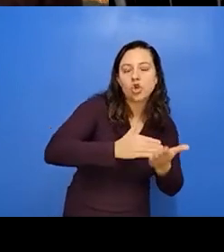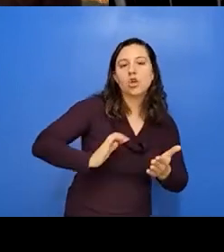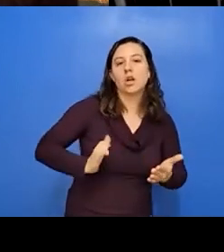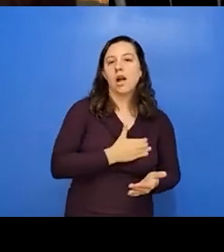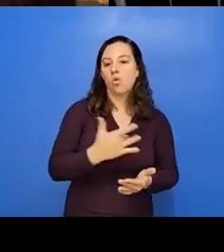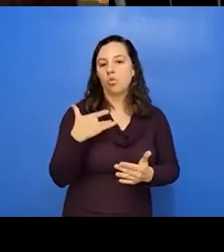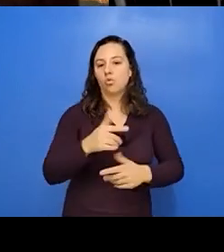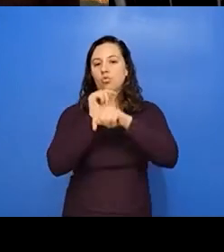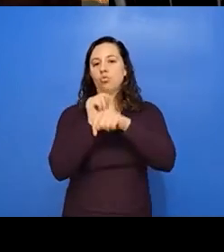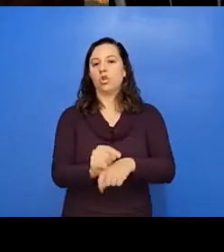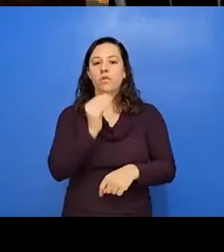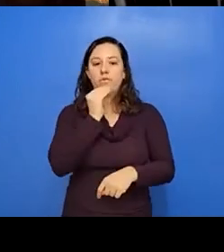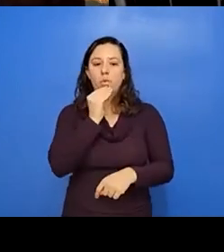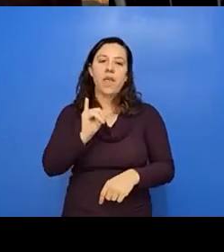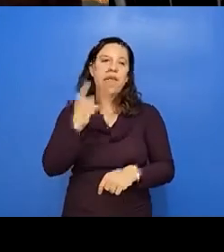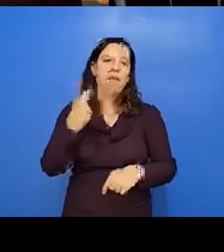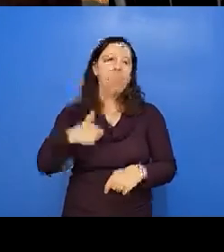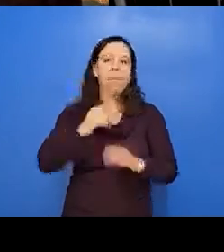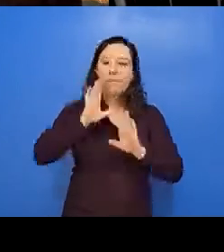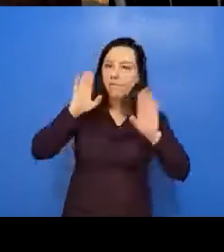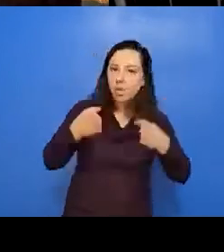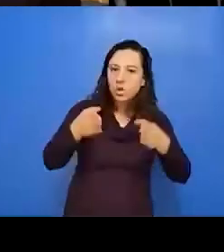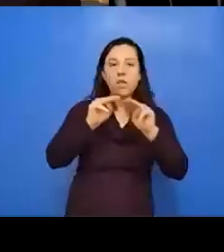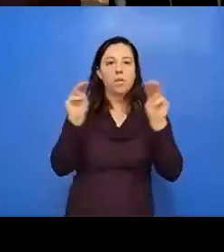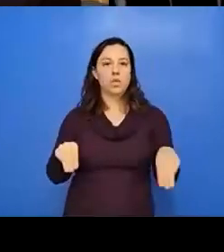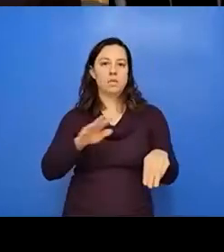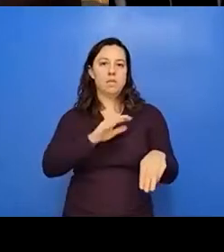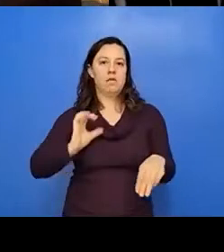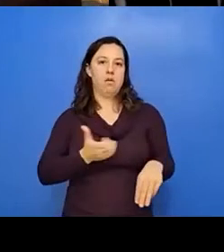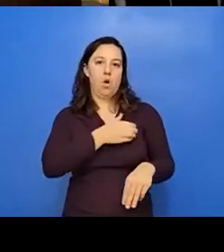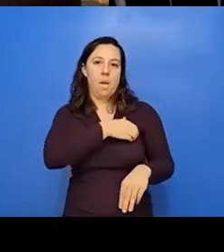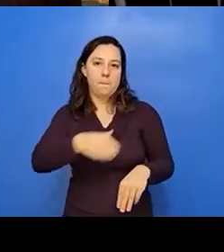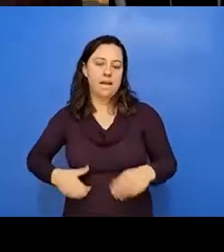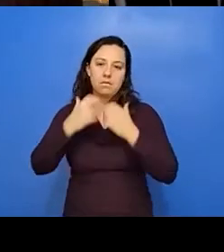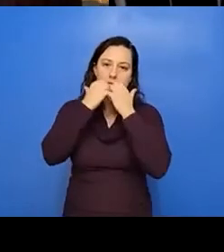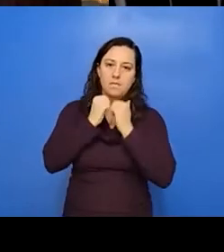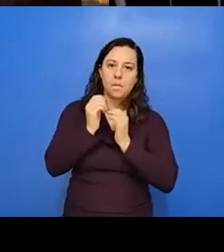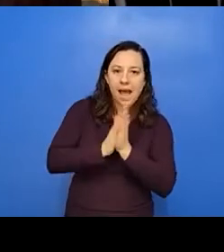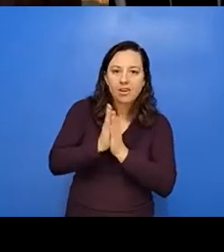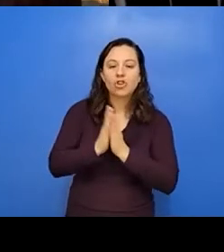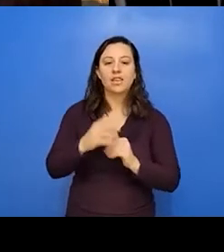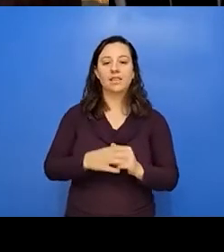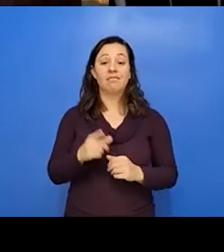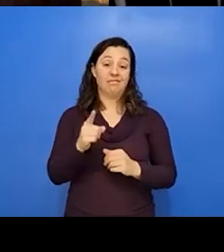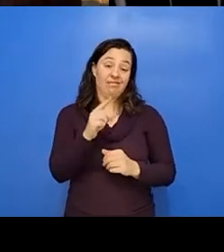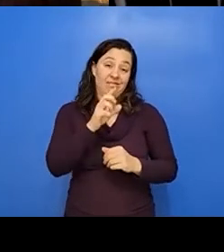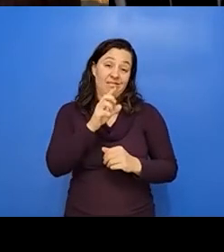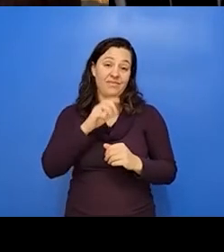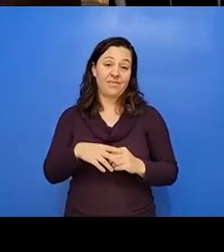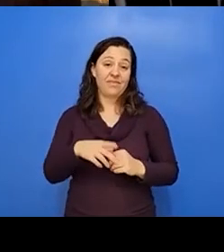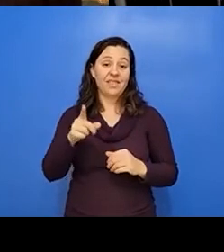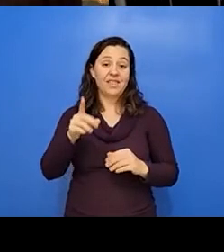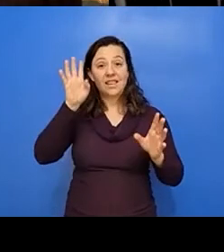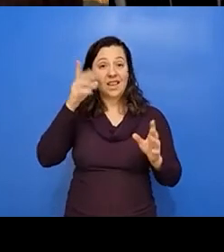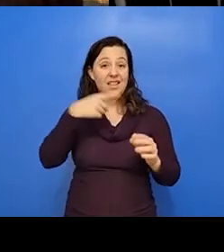at the museum and our tribal youth ambassadors are very passionate about. Uh, so passionate in fact that they came up with an